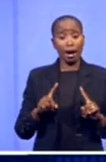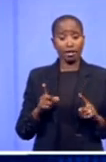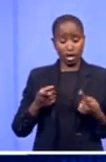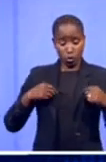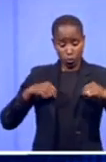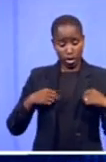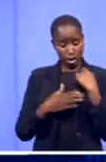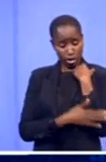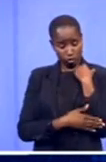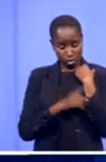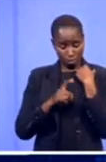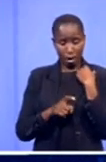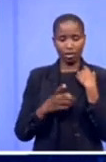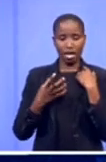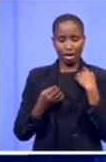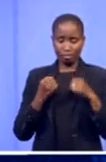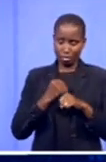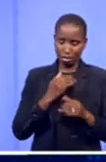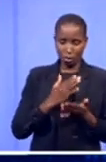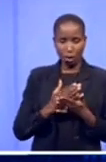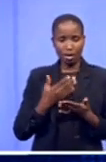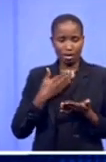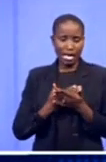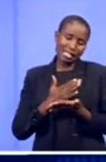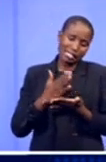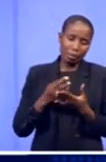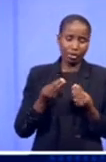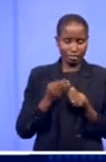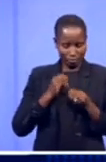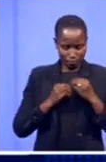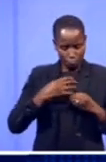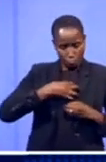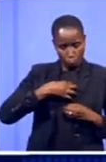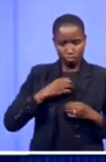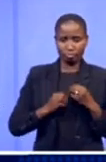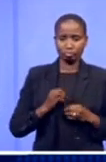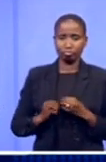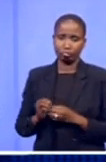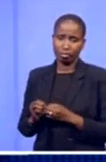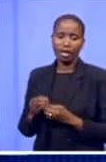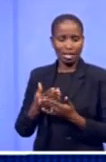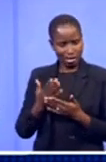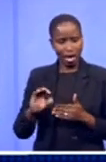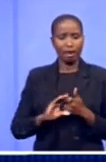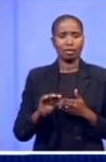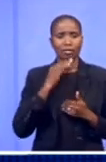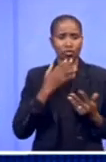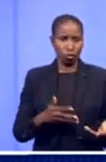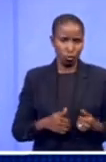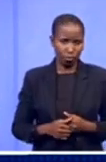showcasing a lot of domestic investment in that regard. I think it's also a reminder